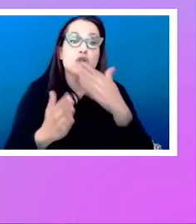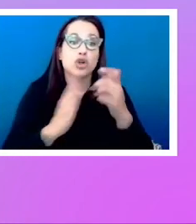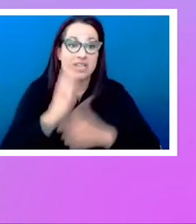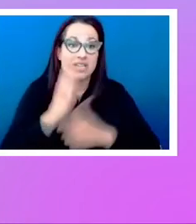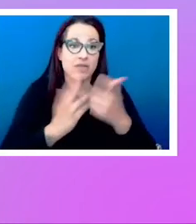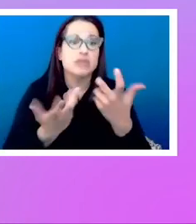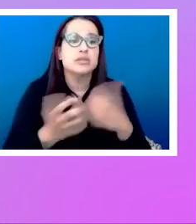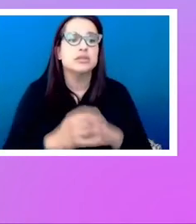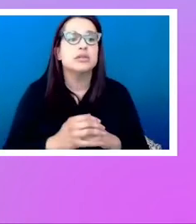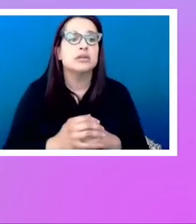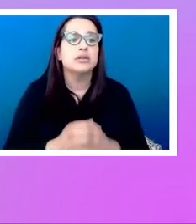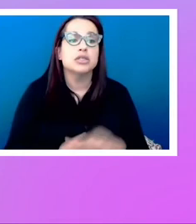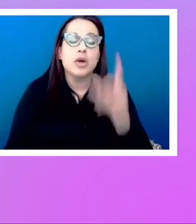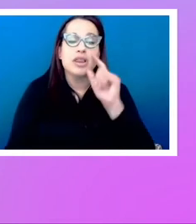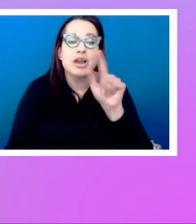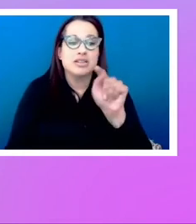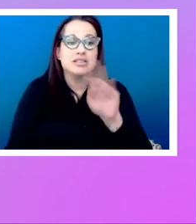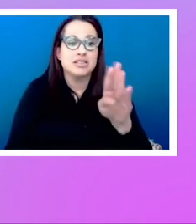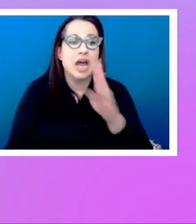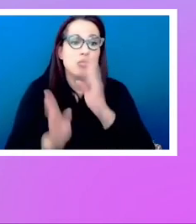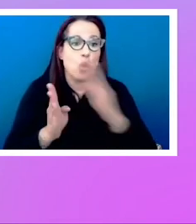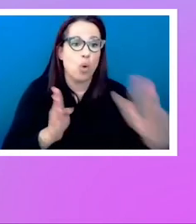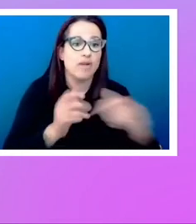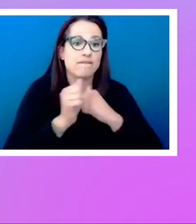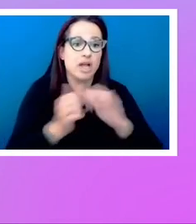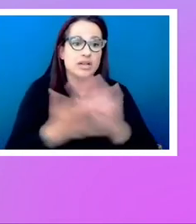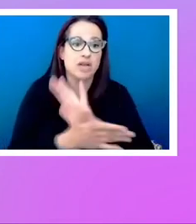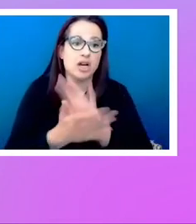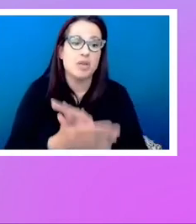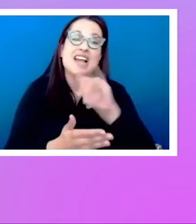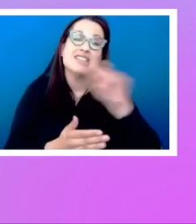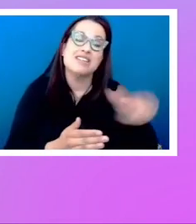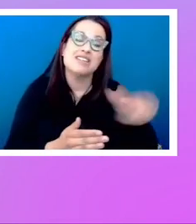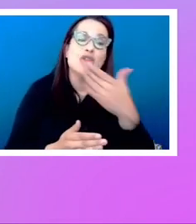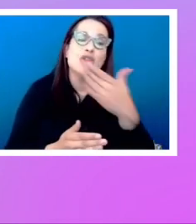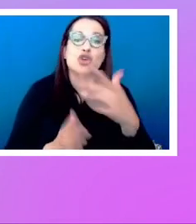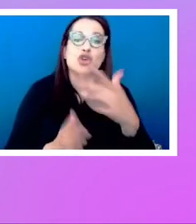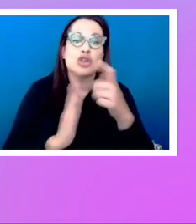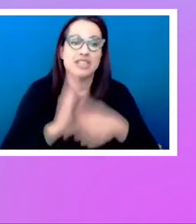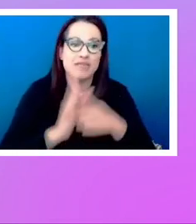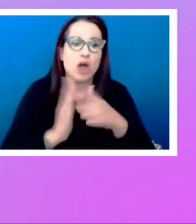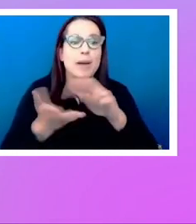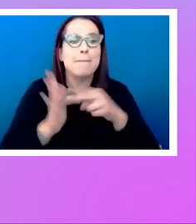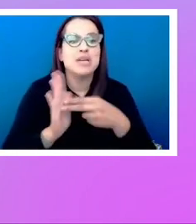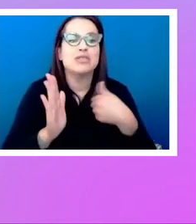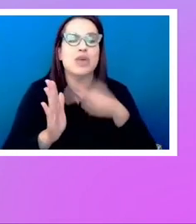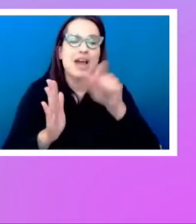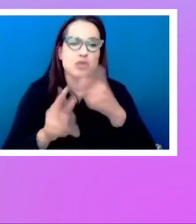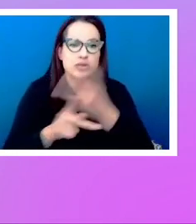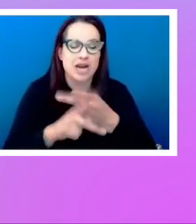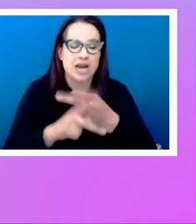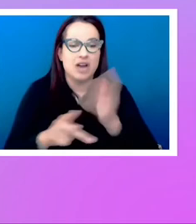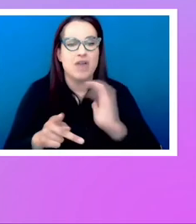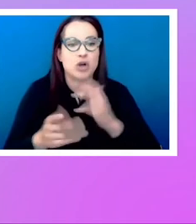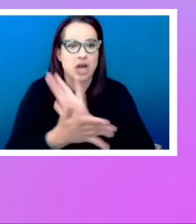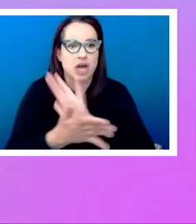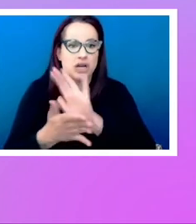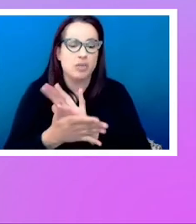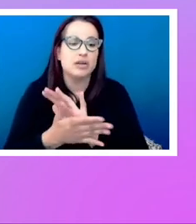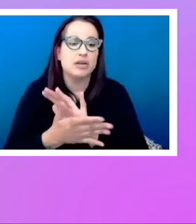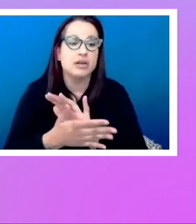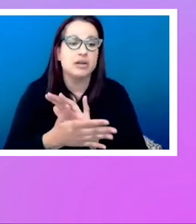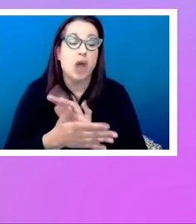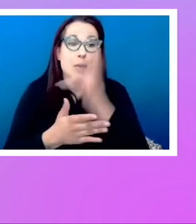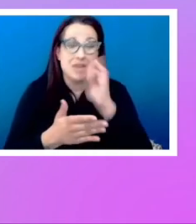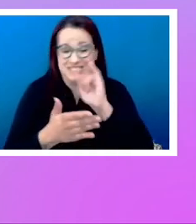So I think tab order following the document is another of these good defaults. It means we have to take care of our document because it underpins what's displayed